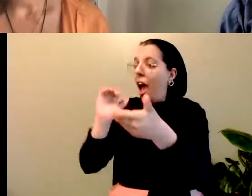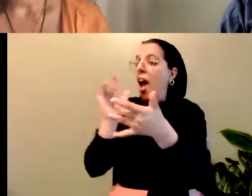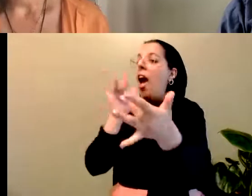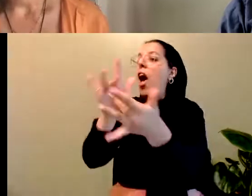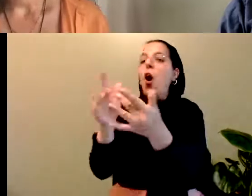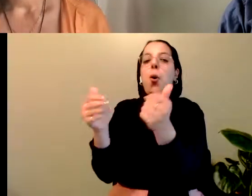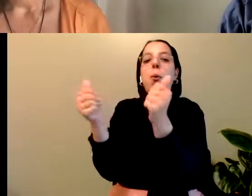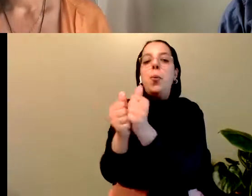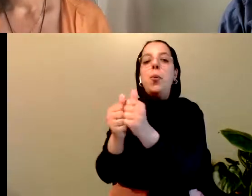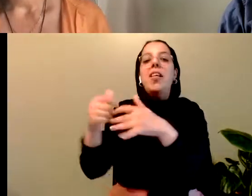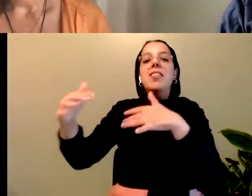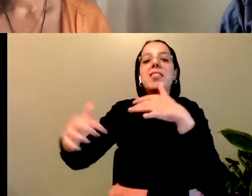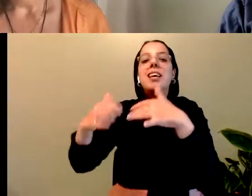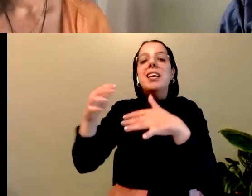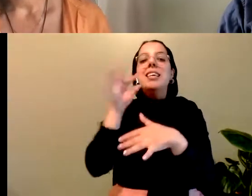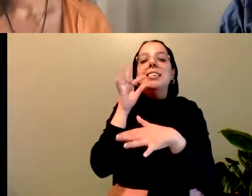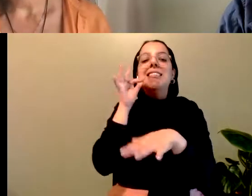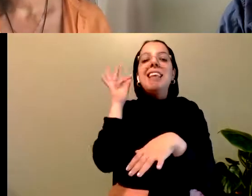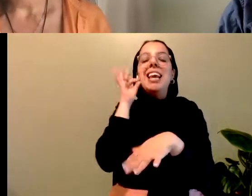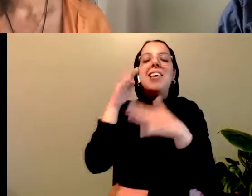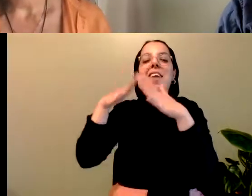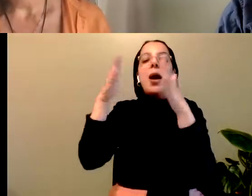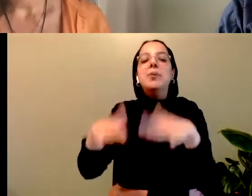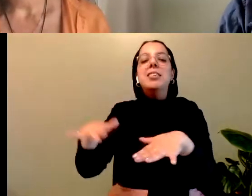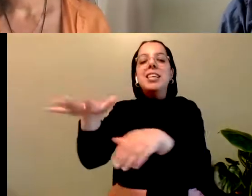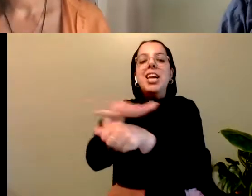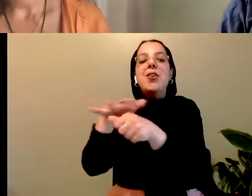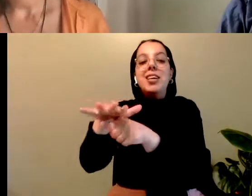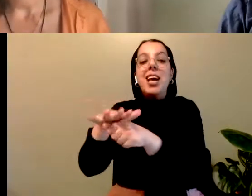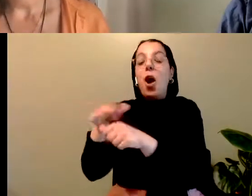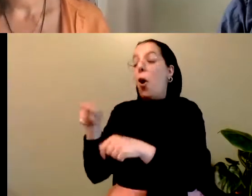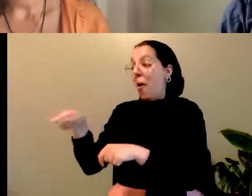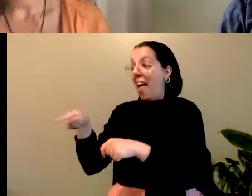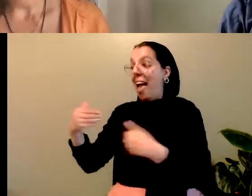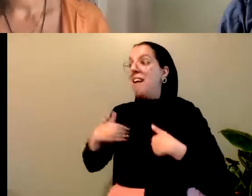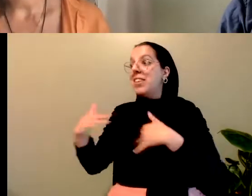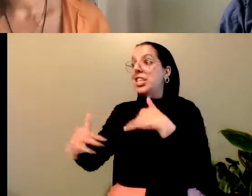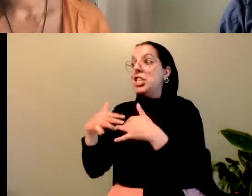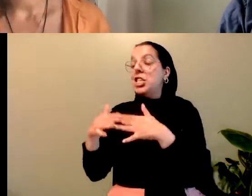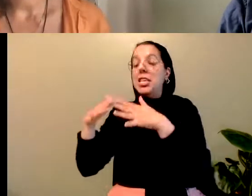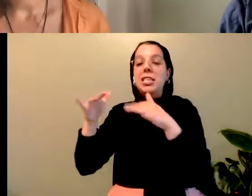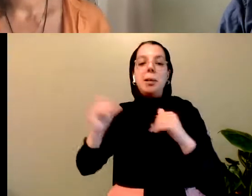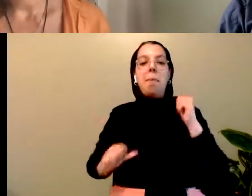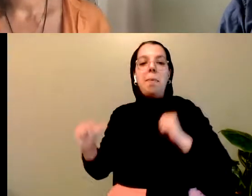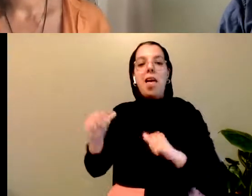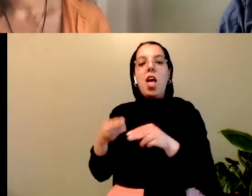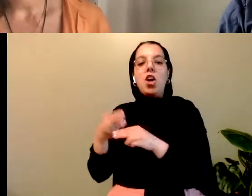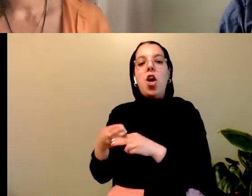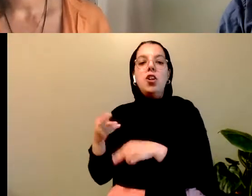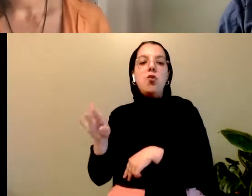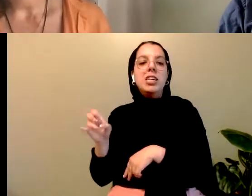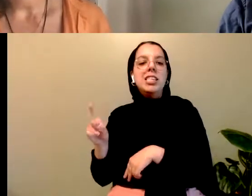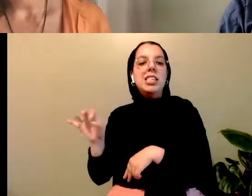play about residential school survivors was running, reply, Oh, those people don't come